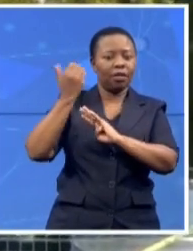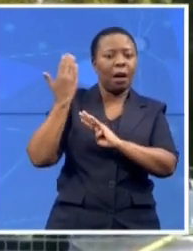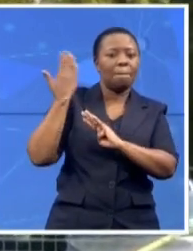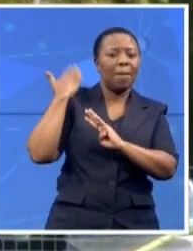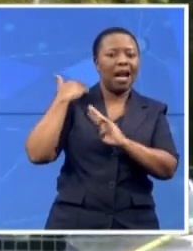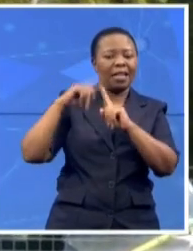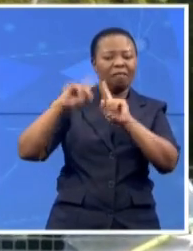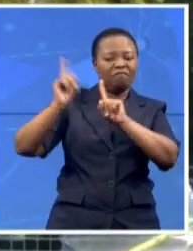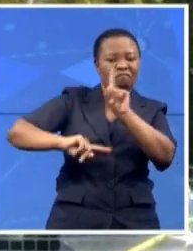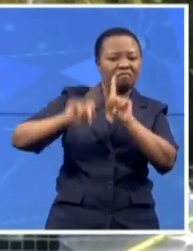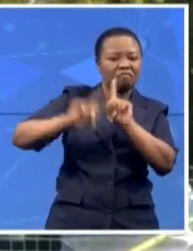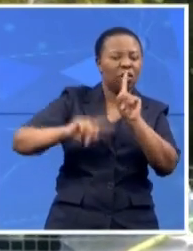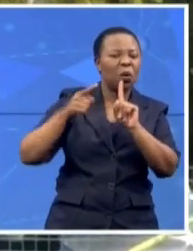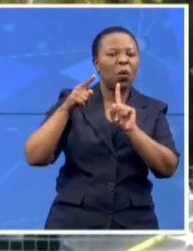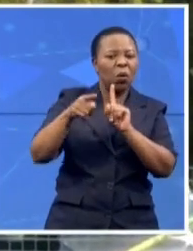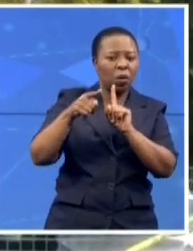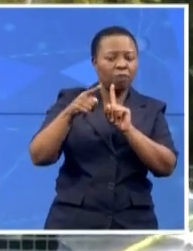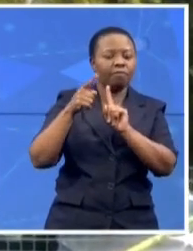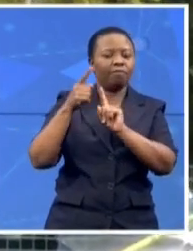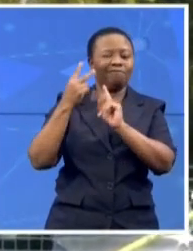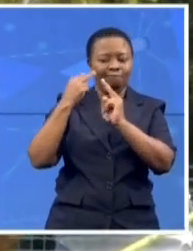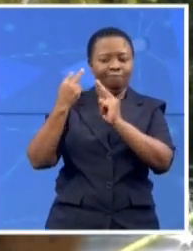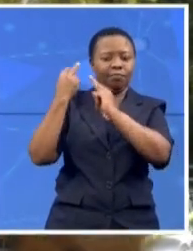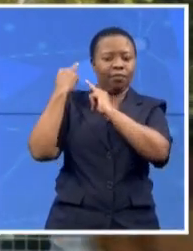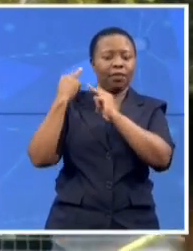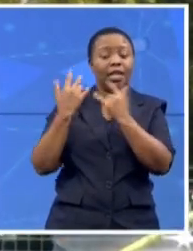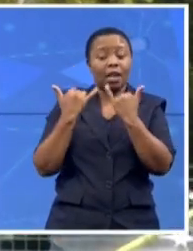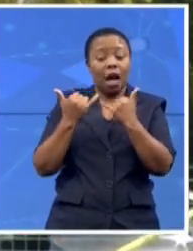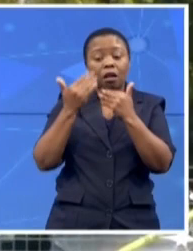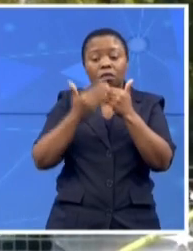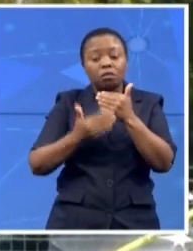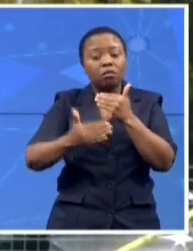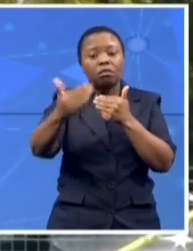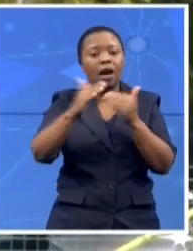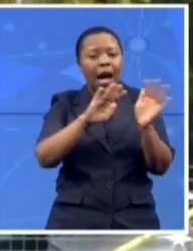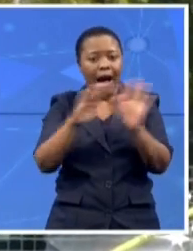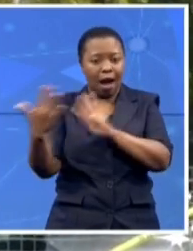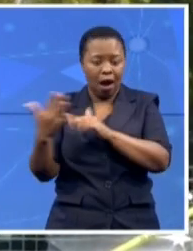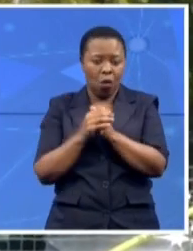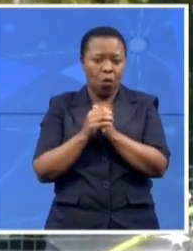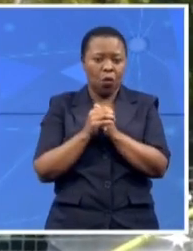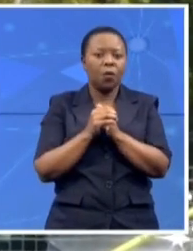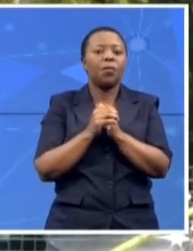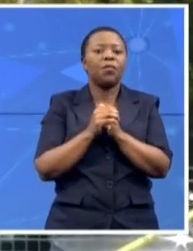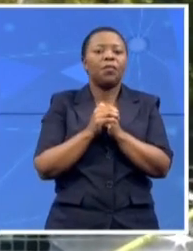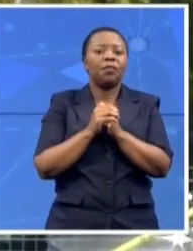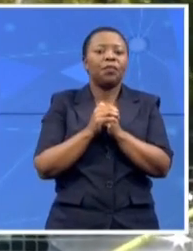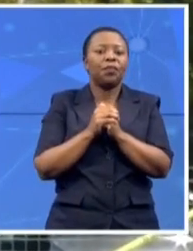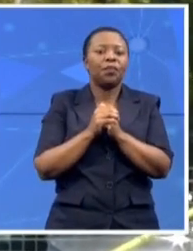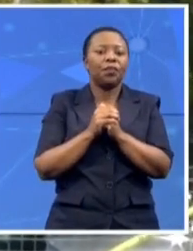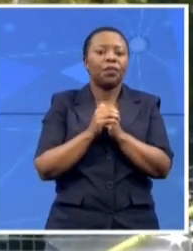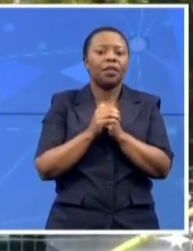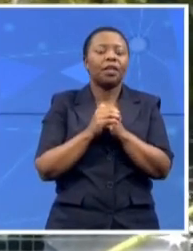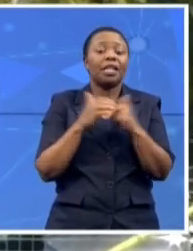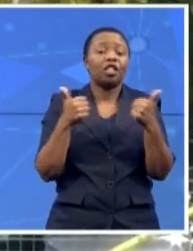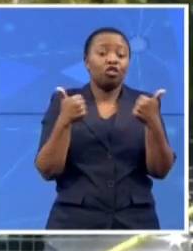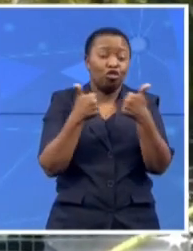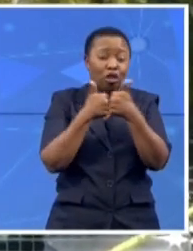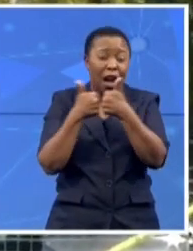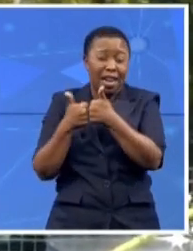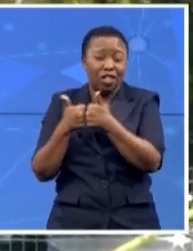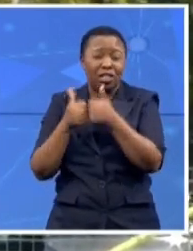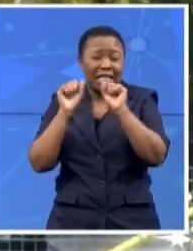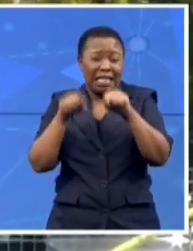on how we go forward. Indeed, there are challenges with the situation in KZN, the July